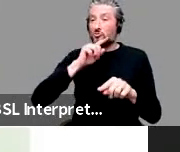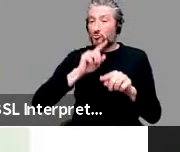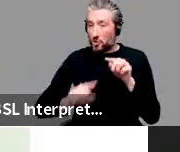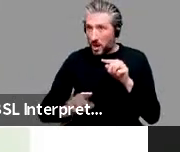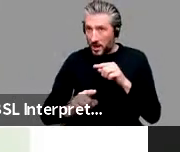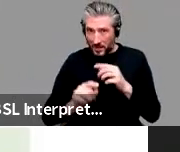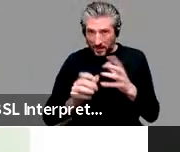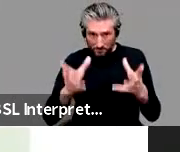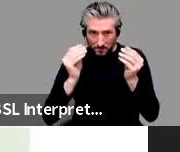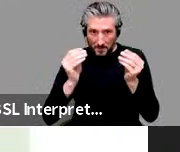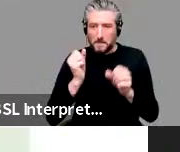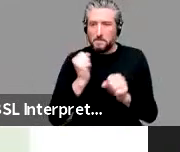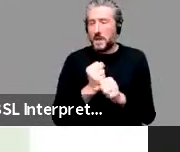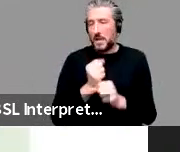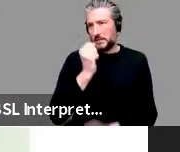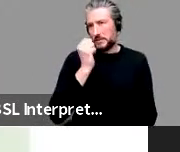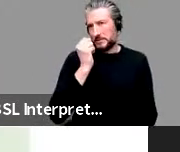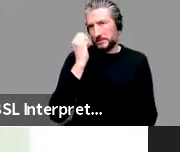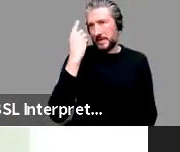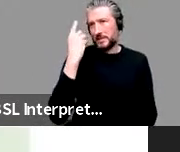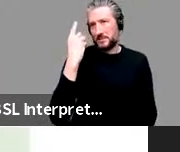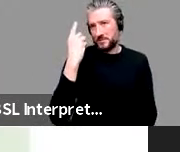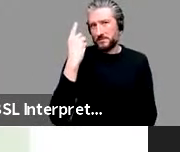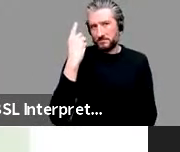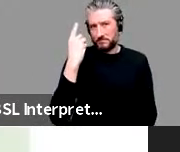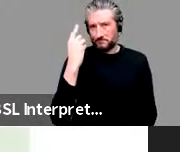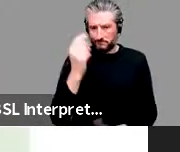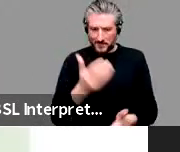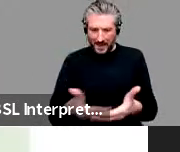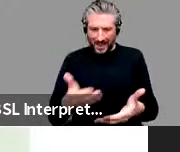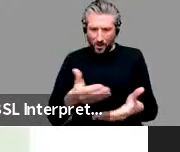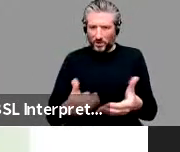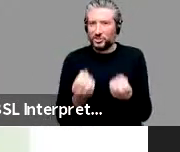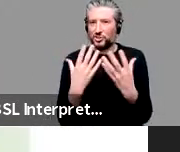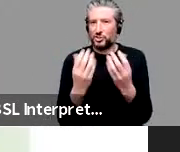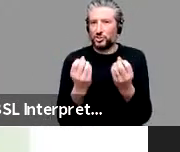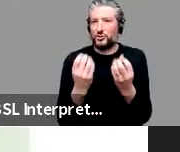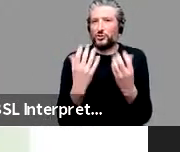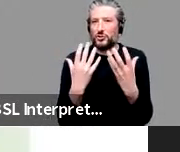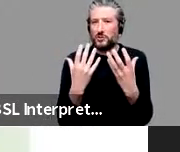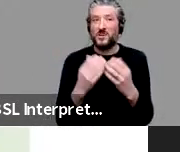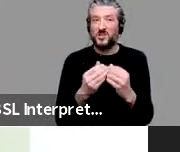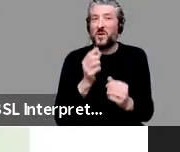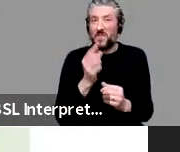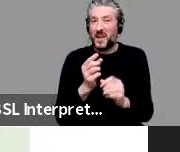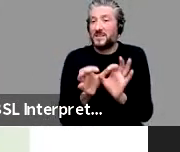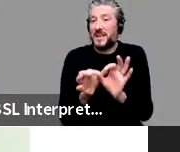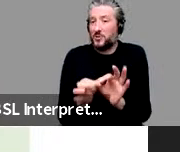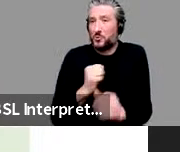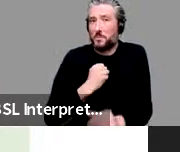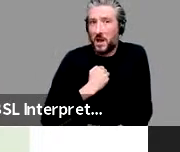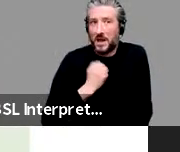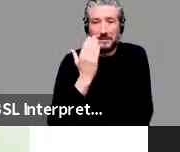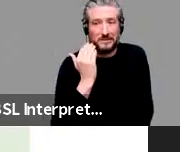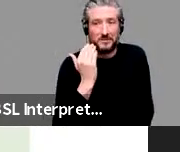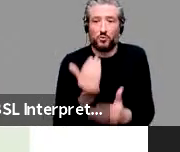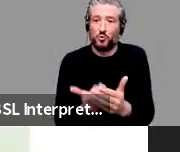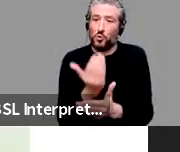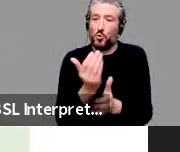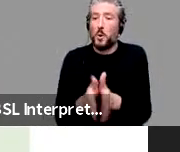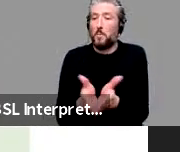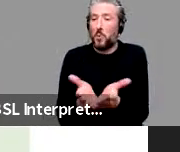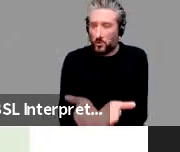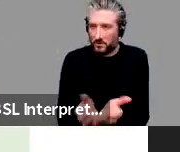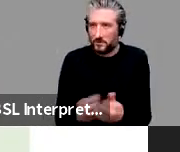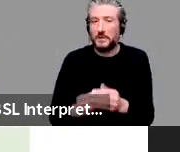All right. And so the, so that's what the newest book is about. My 95 book emphasized